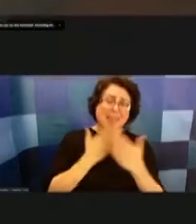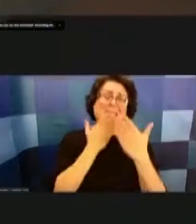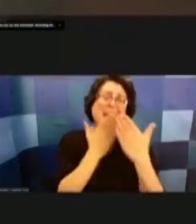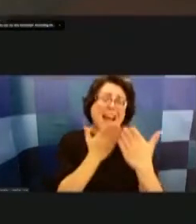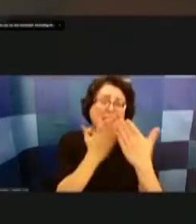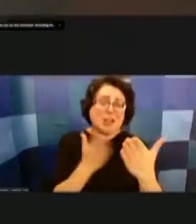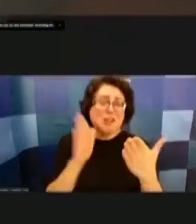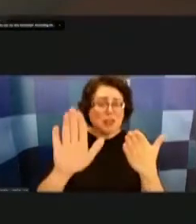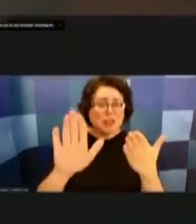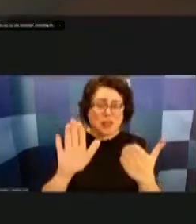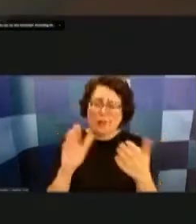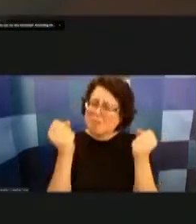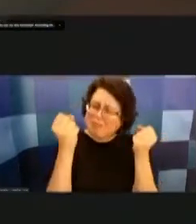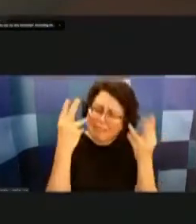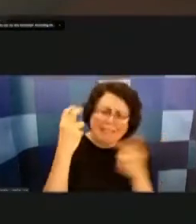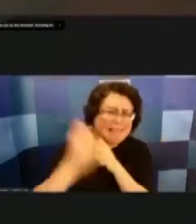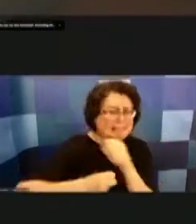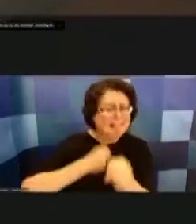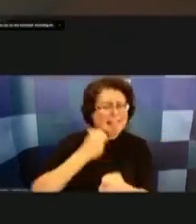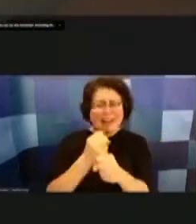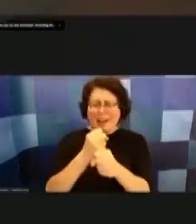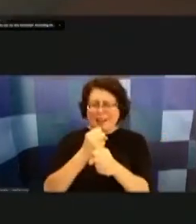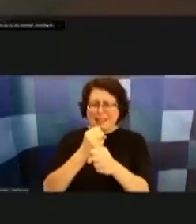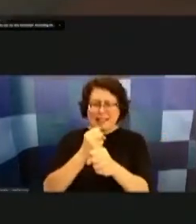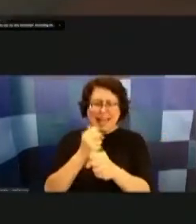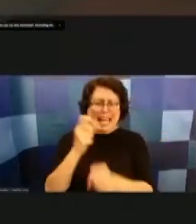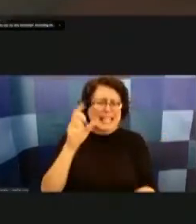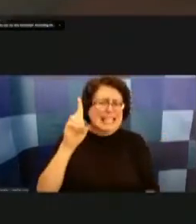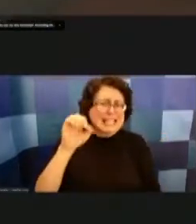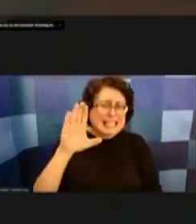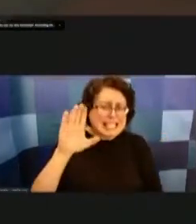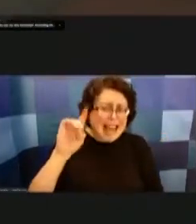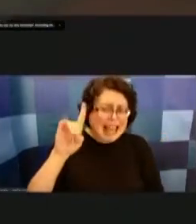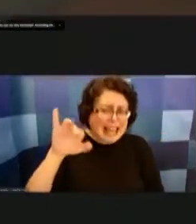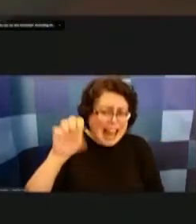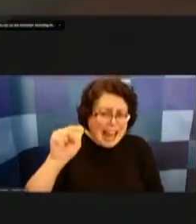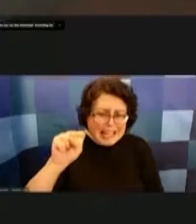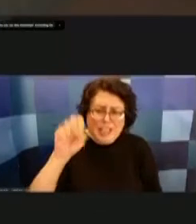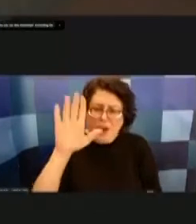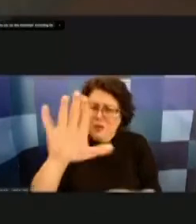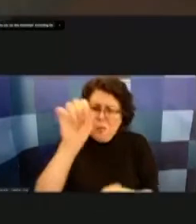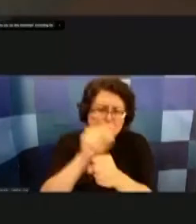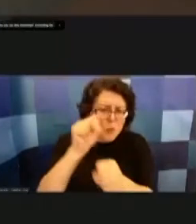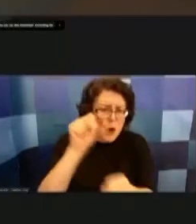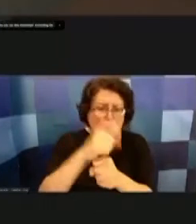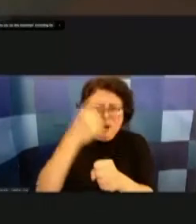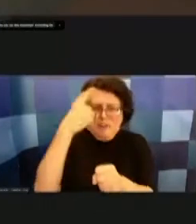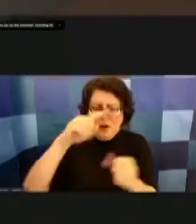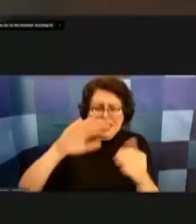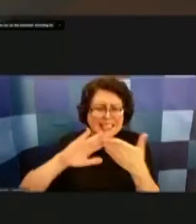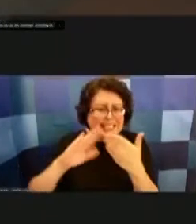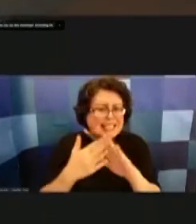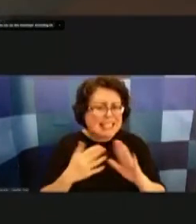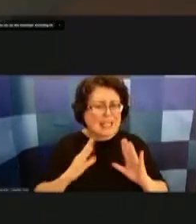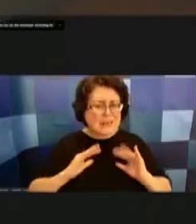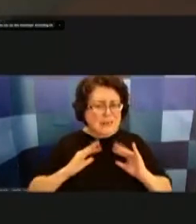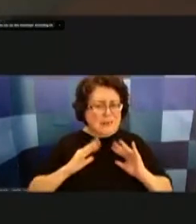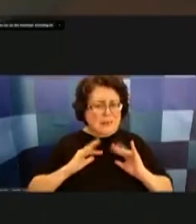you know plus of support of uh of work for the city um i know that